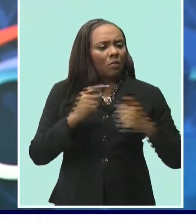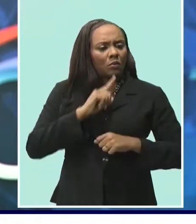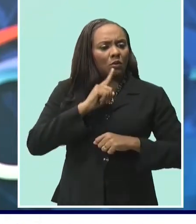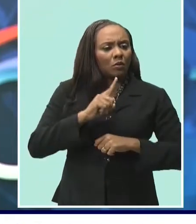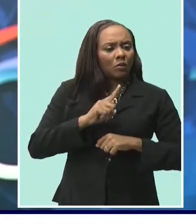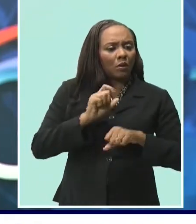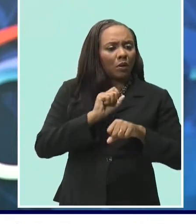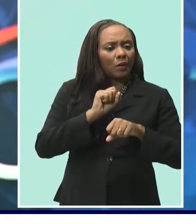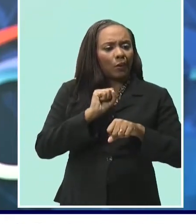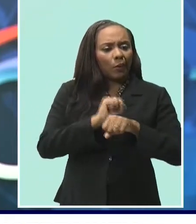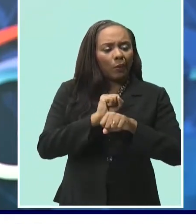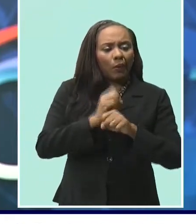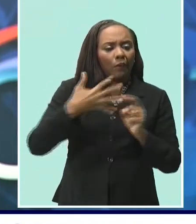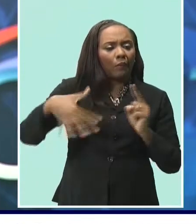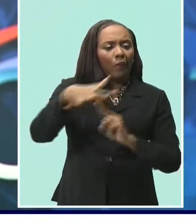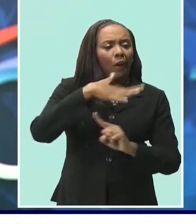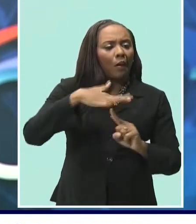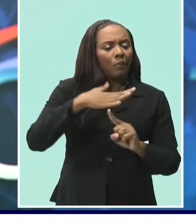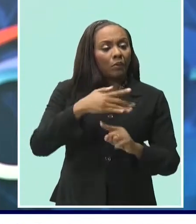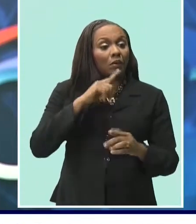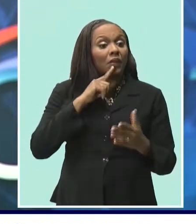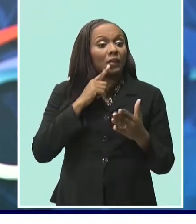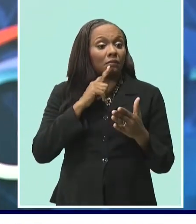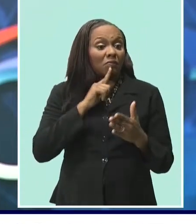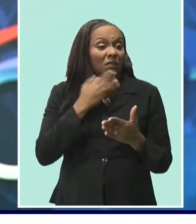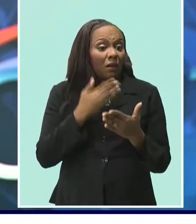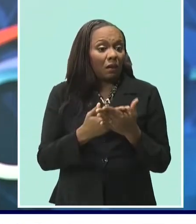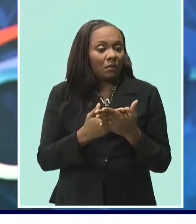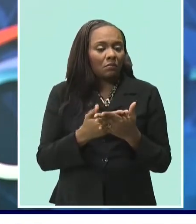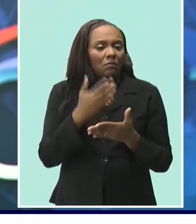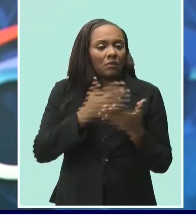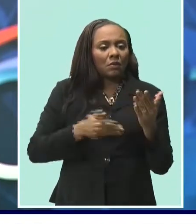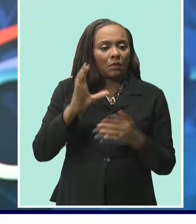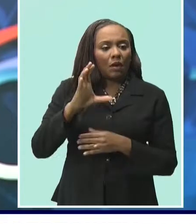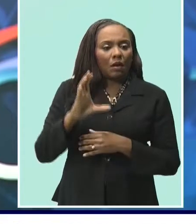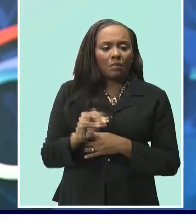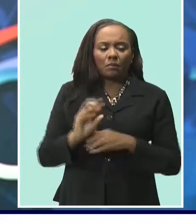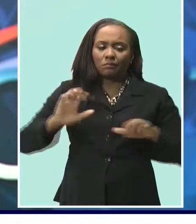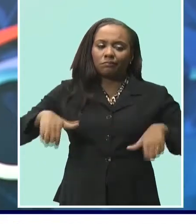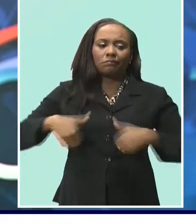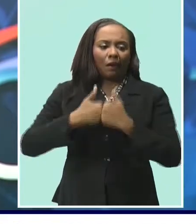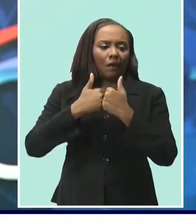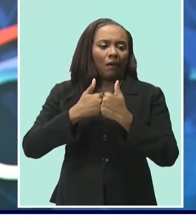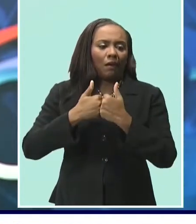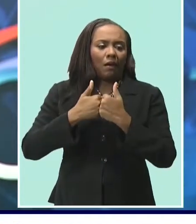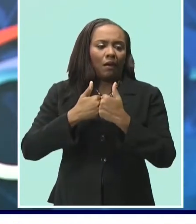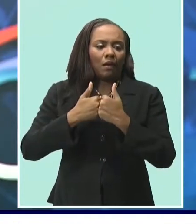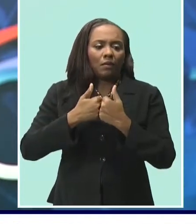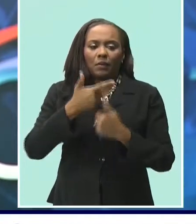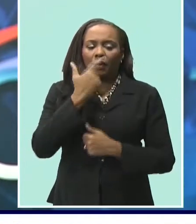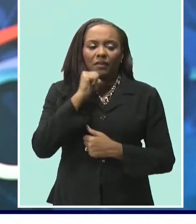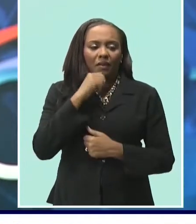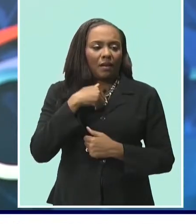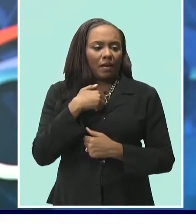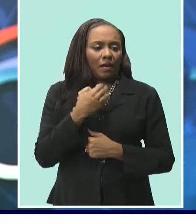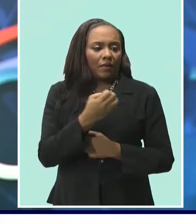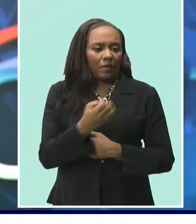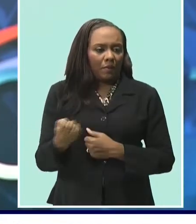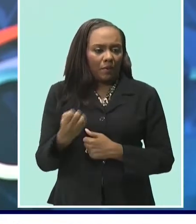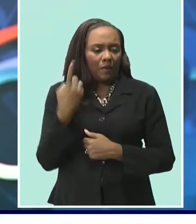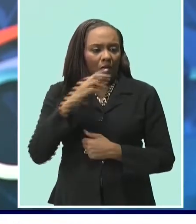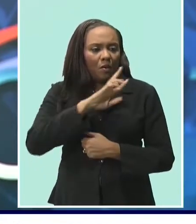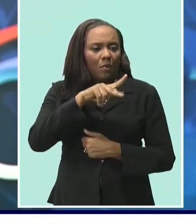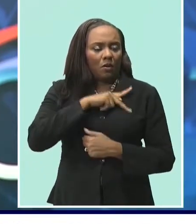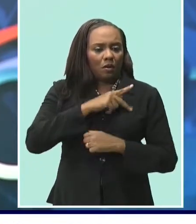ensuring the working environment is suitable. She says some companies, however, are facing challenges in securing personal protective